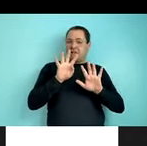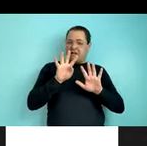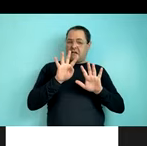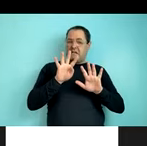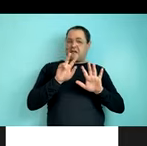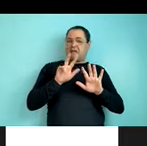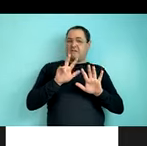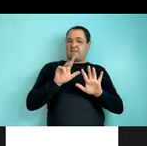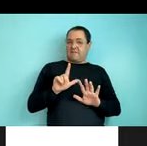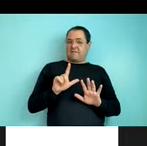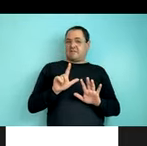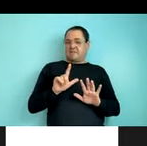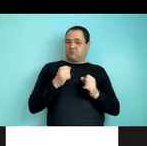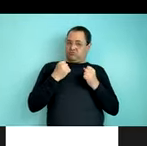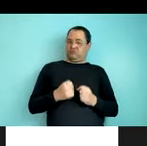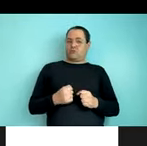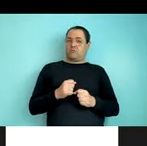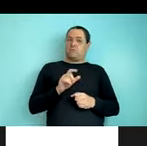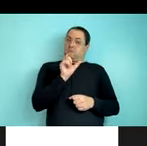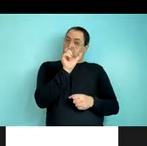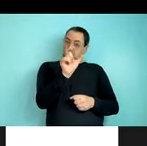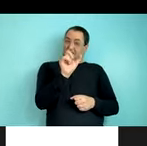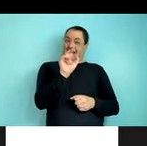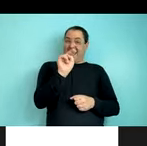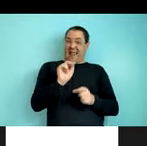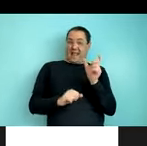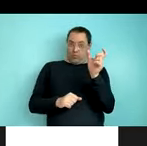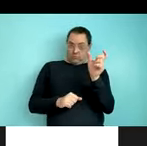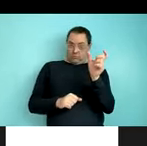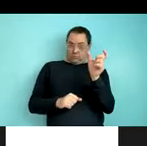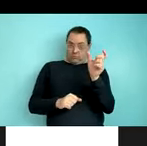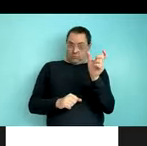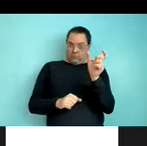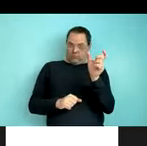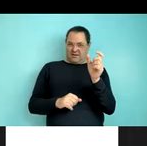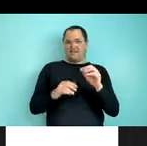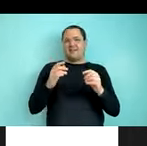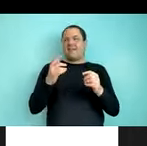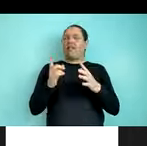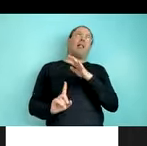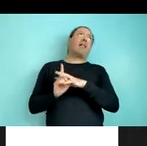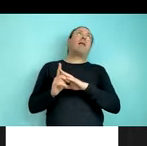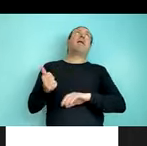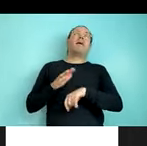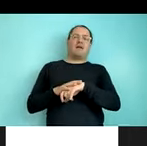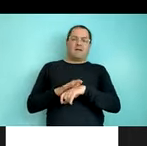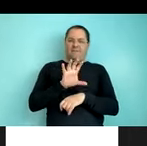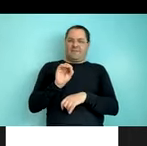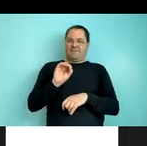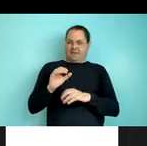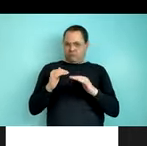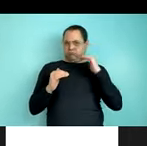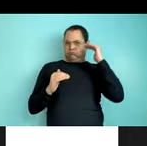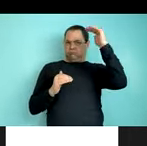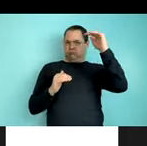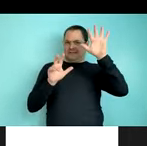NSL cohorts, definitely significantly above chance levels. And you can also see that these cohorts don't differ